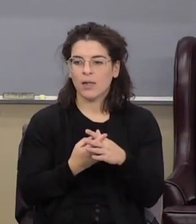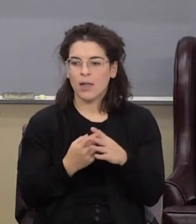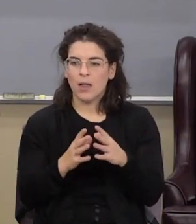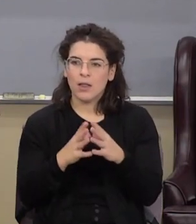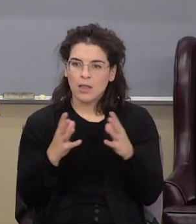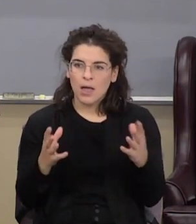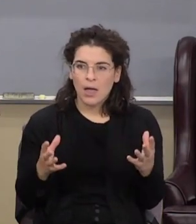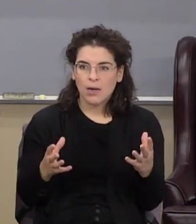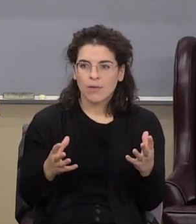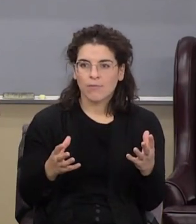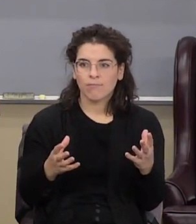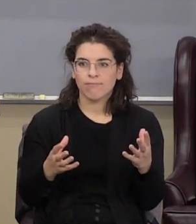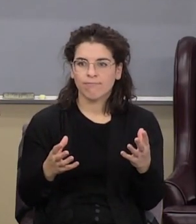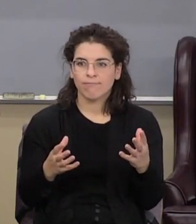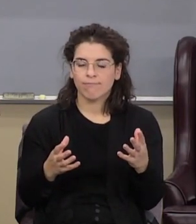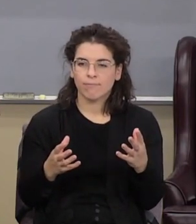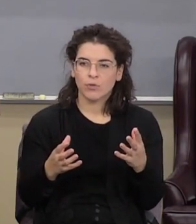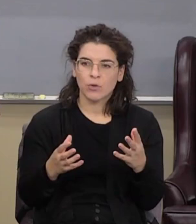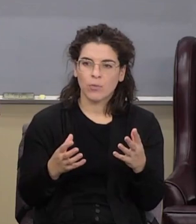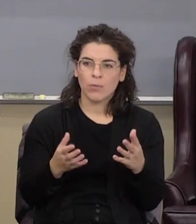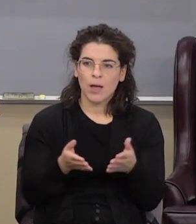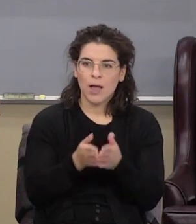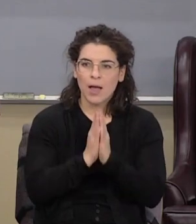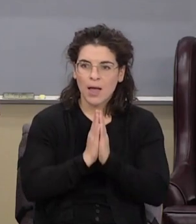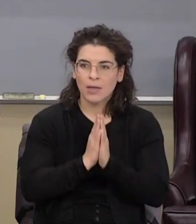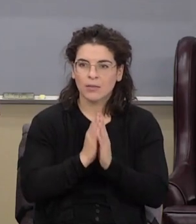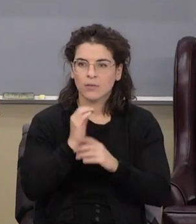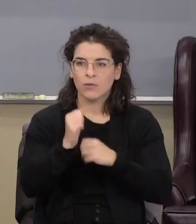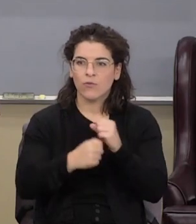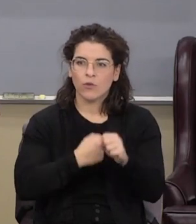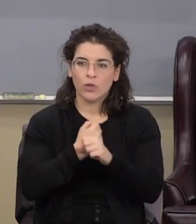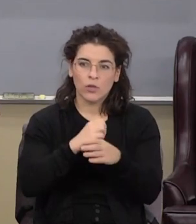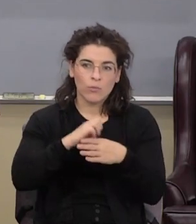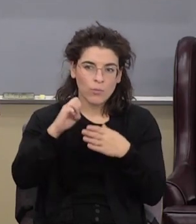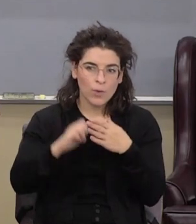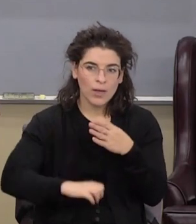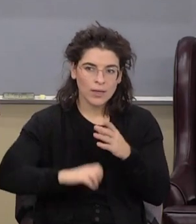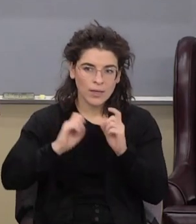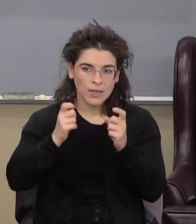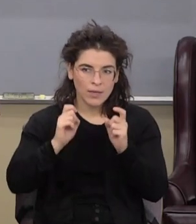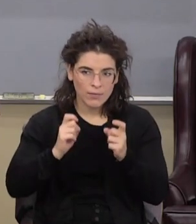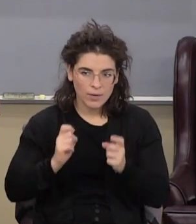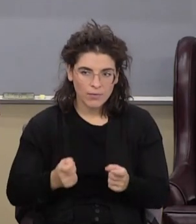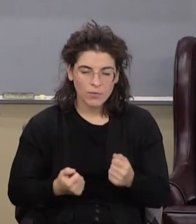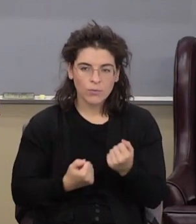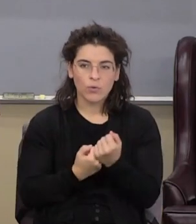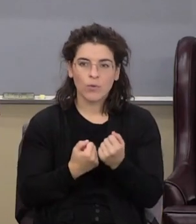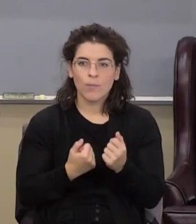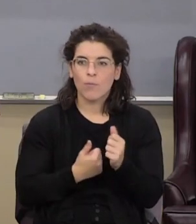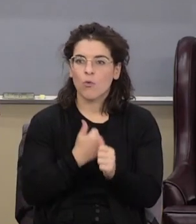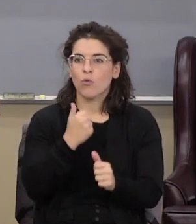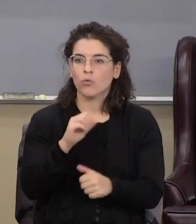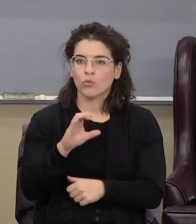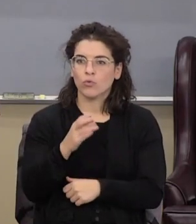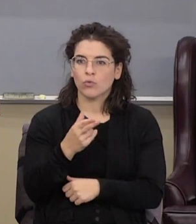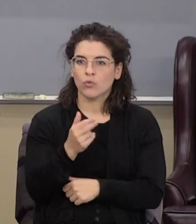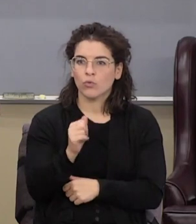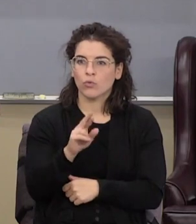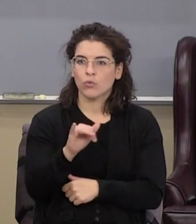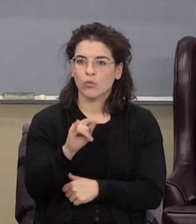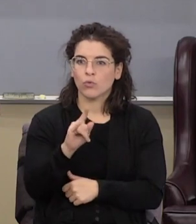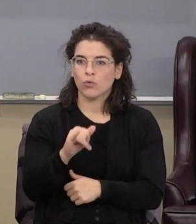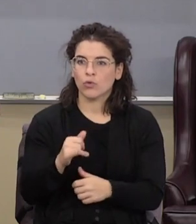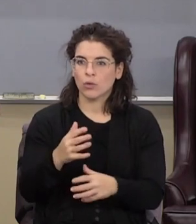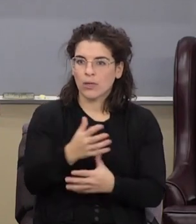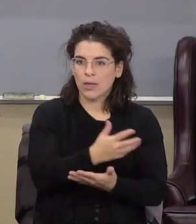a lot of appeals for year-end giving, various organizations. Most charitable institutions get probably about a